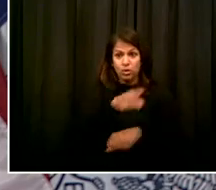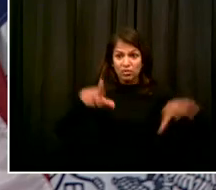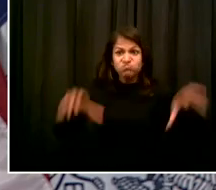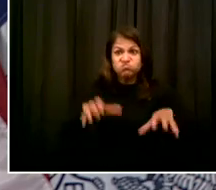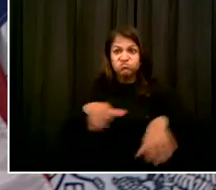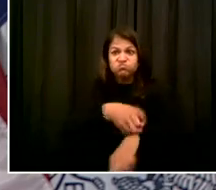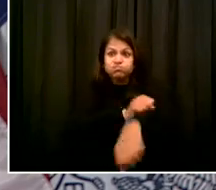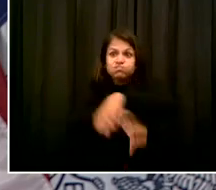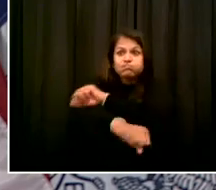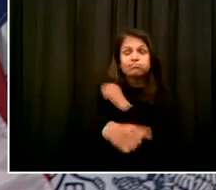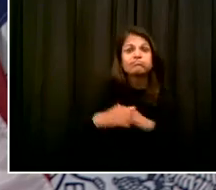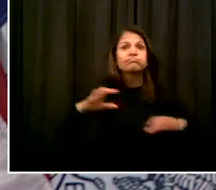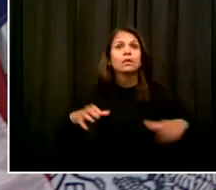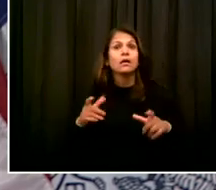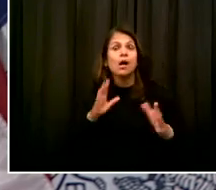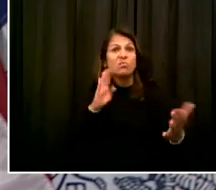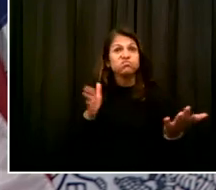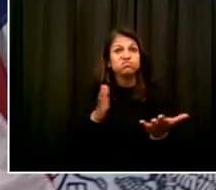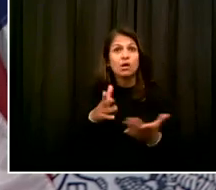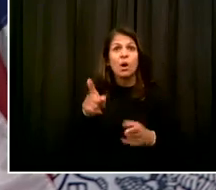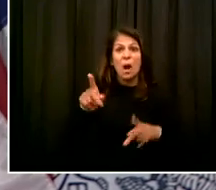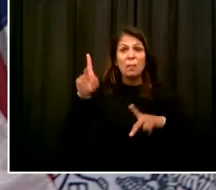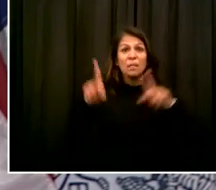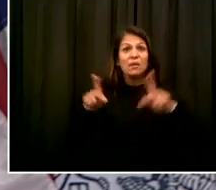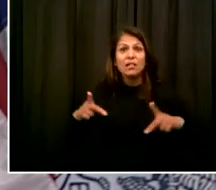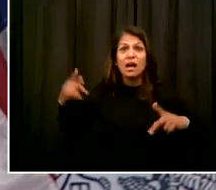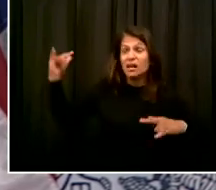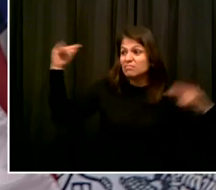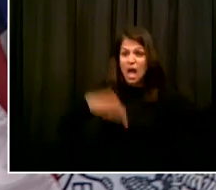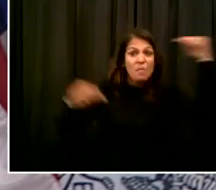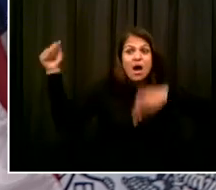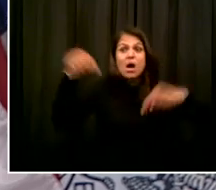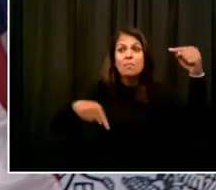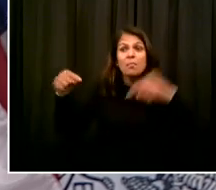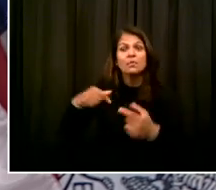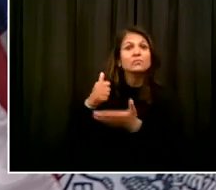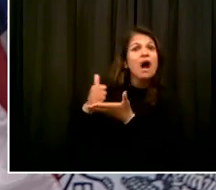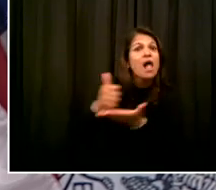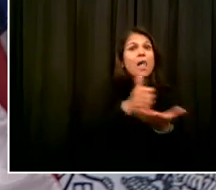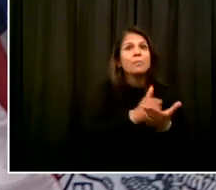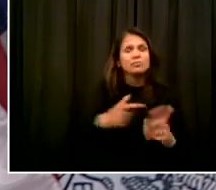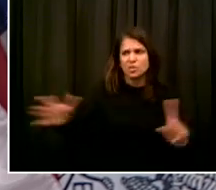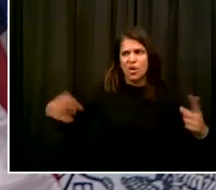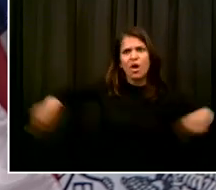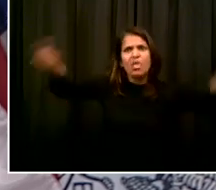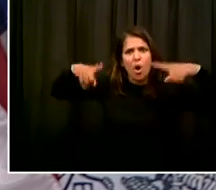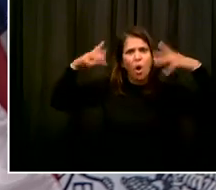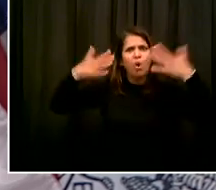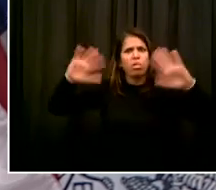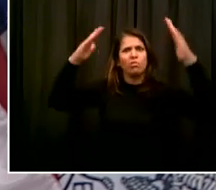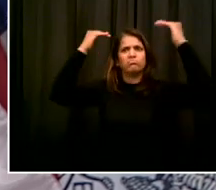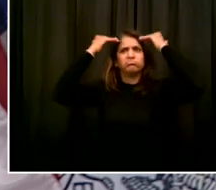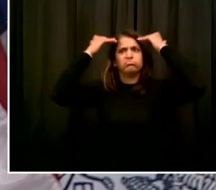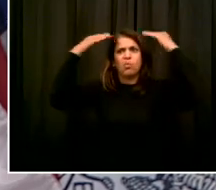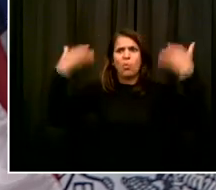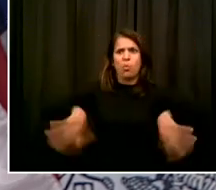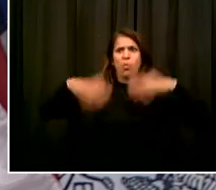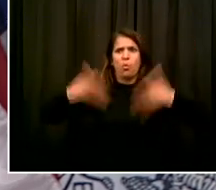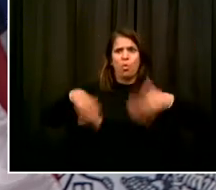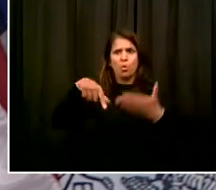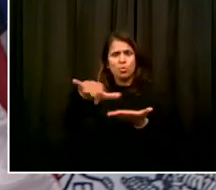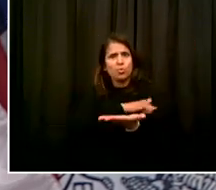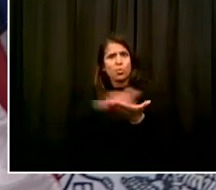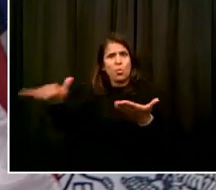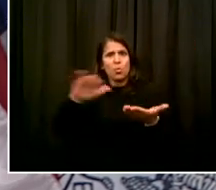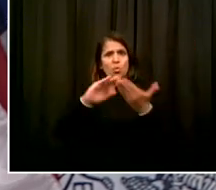really understand the laws of this state, this city, really understand they have to quarantine. And this is true of someone coming in from outside New York City.